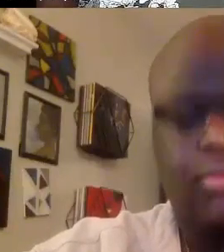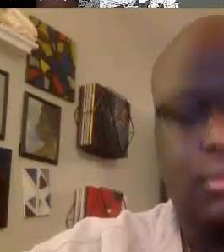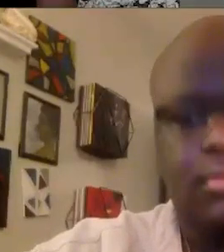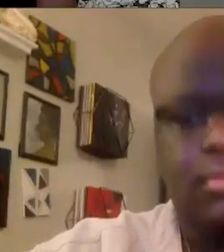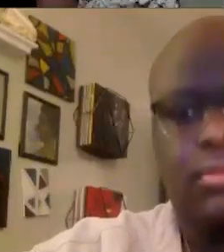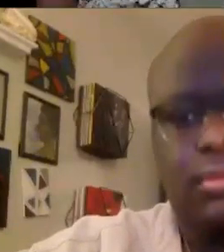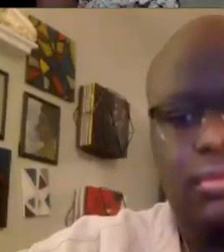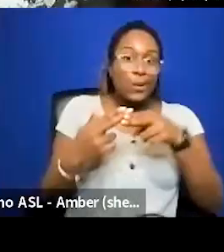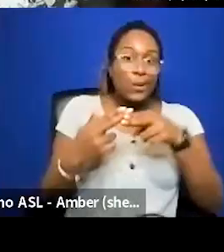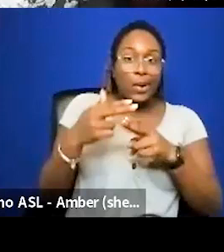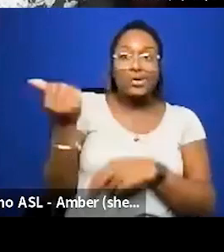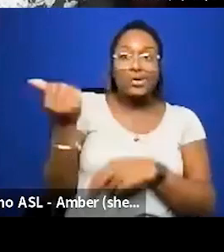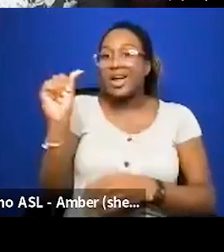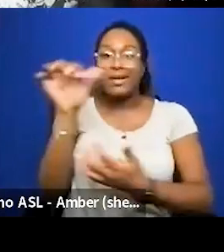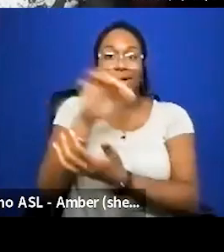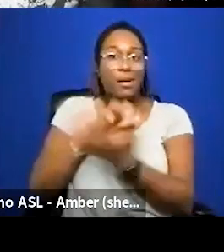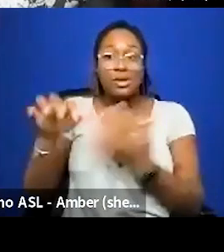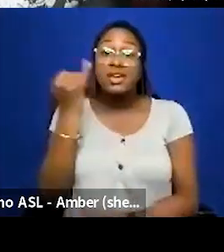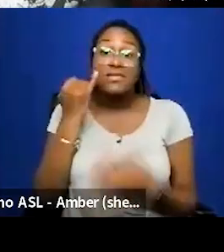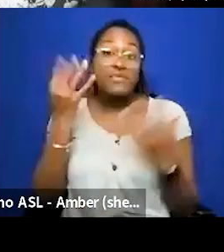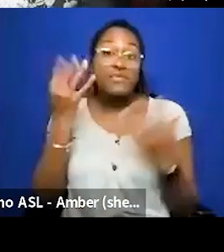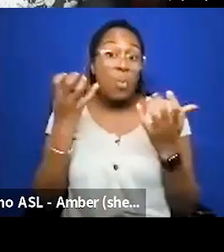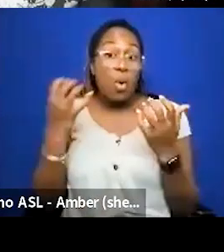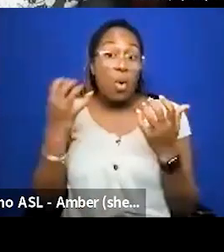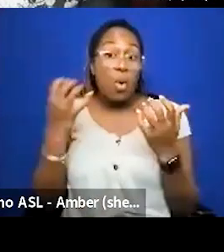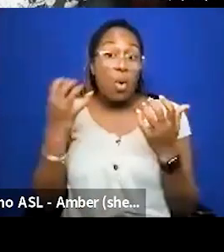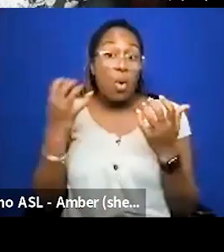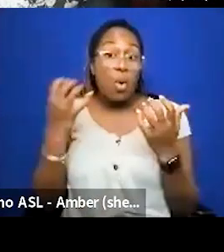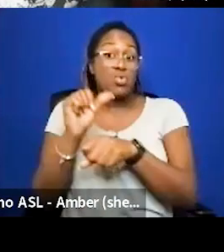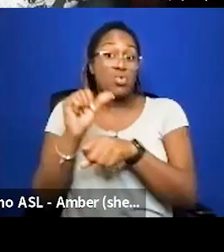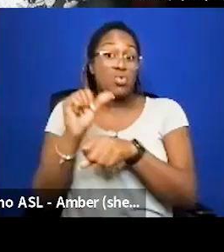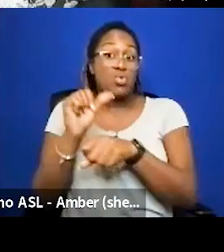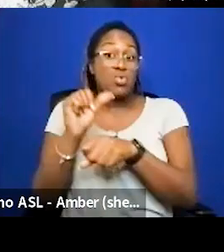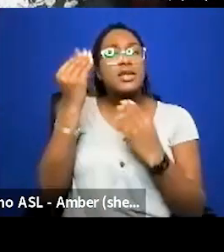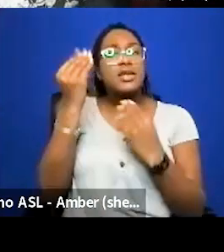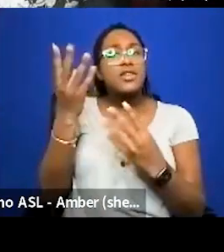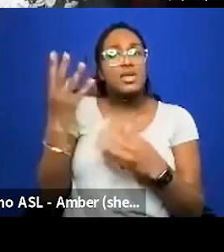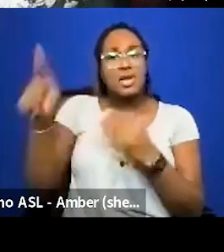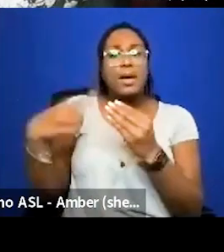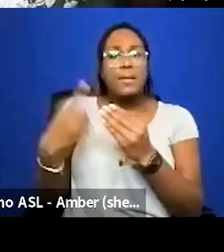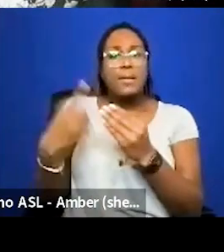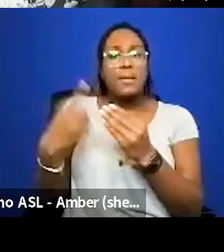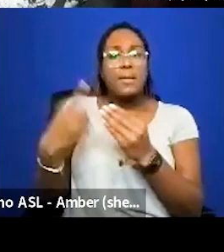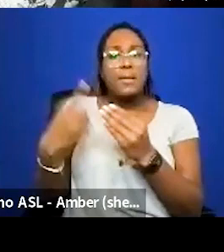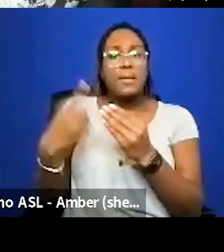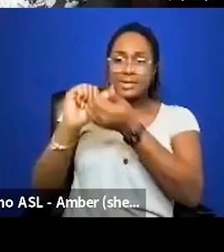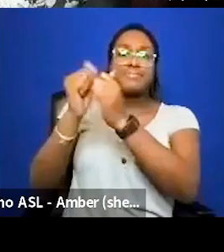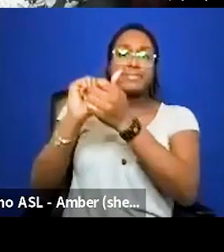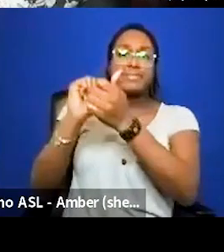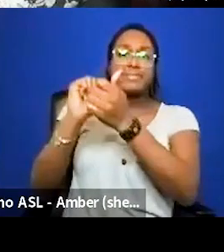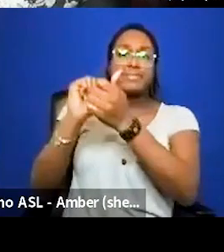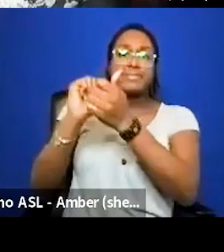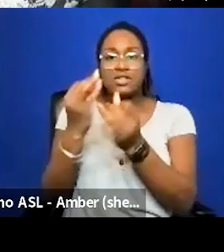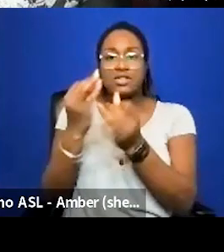thereof if you want to support our work in doing that you can find information about the campaign for size freedom which works towards that